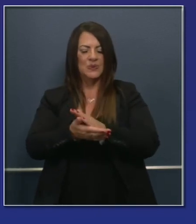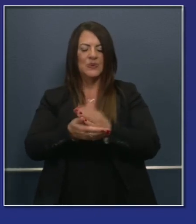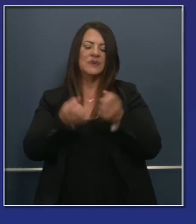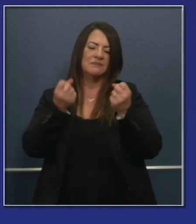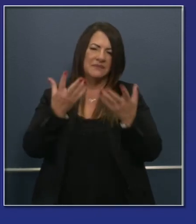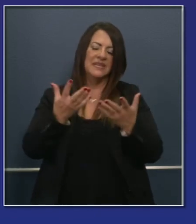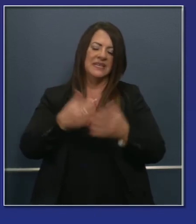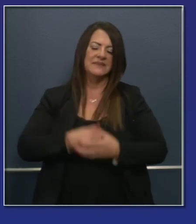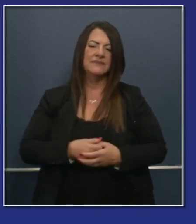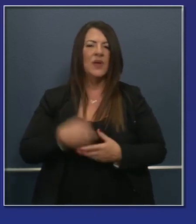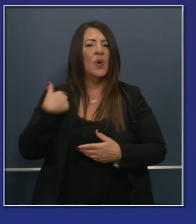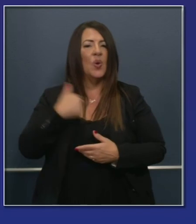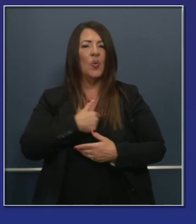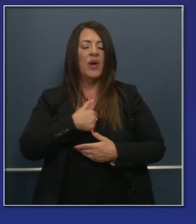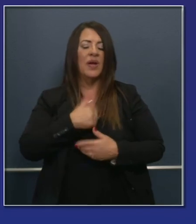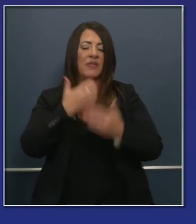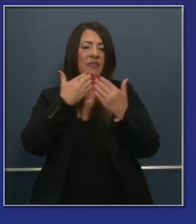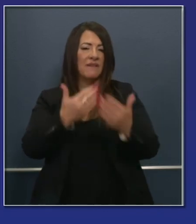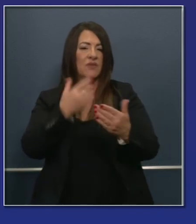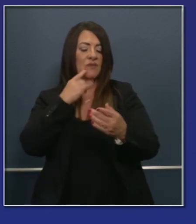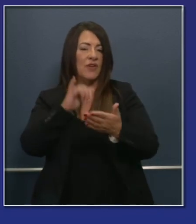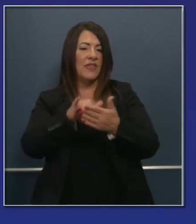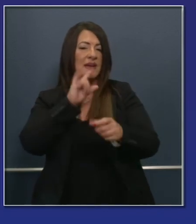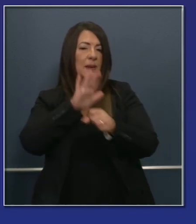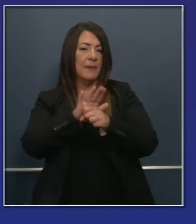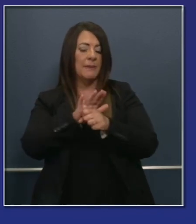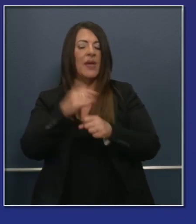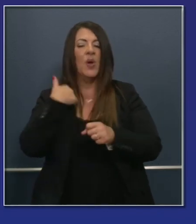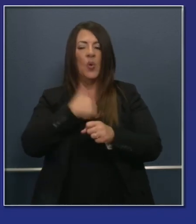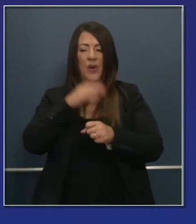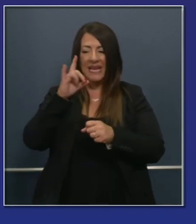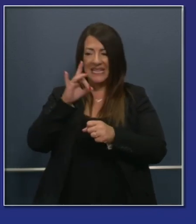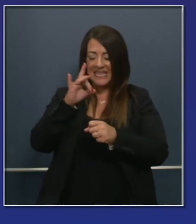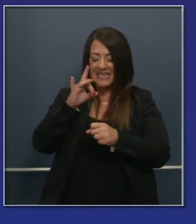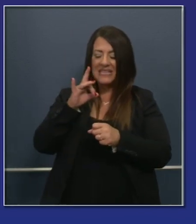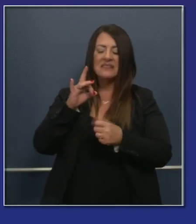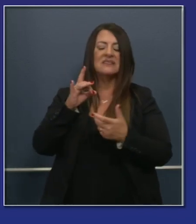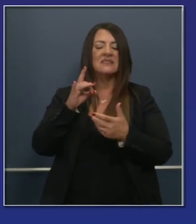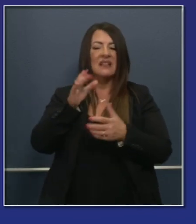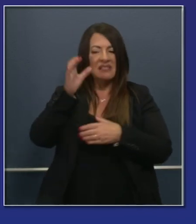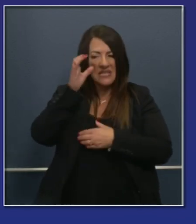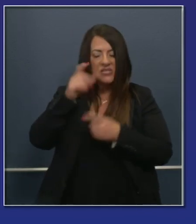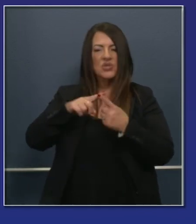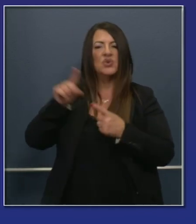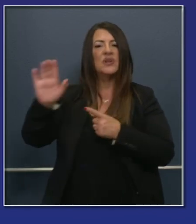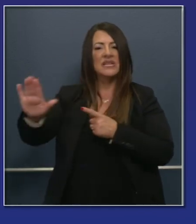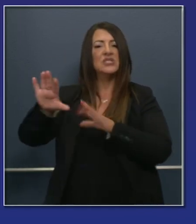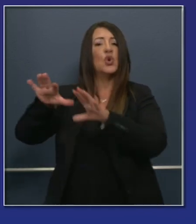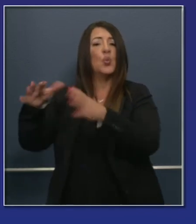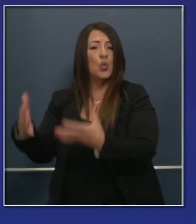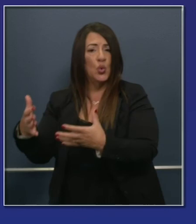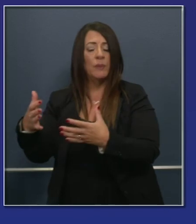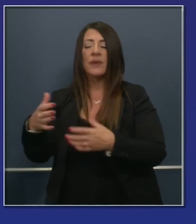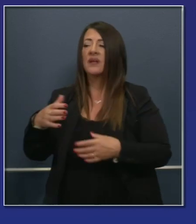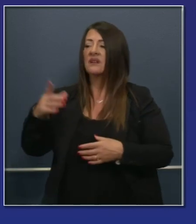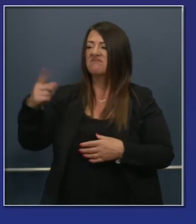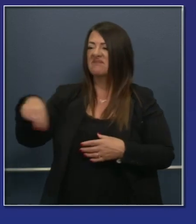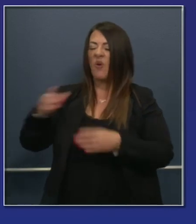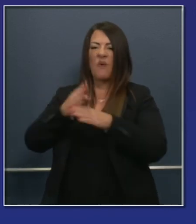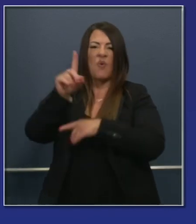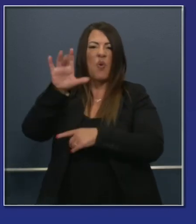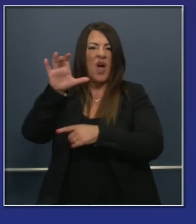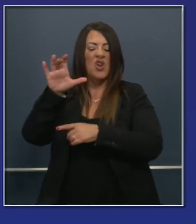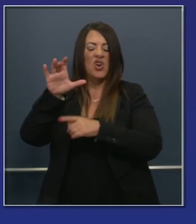commitment. And we codified a lot of that based upon guidance and support that the 100-member task force provided,